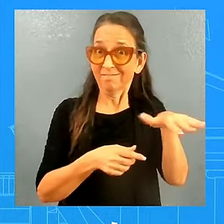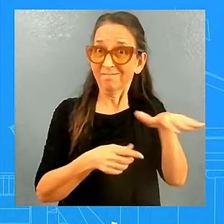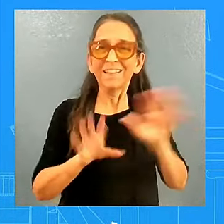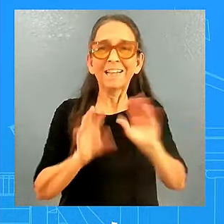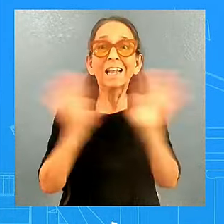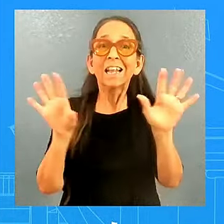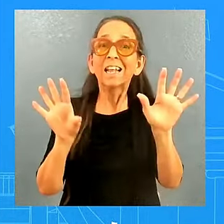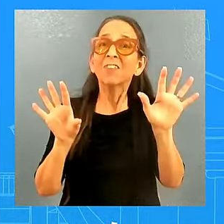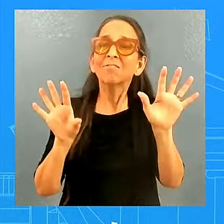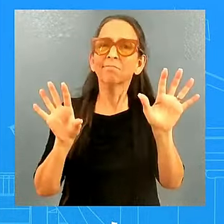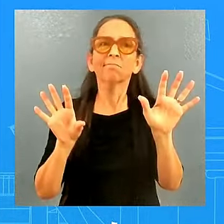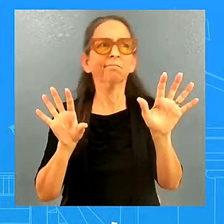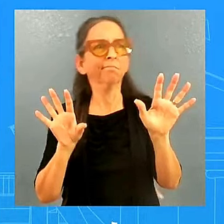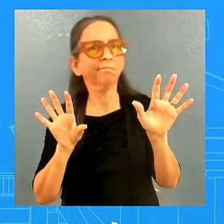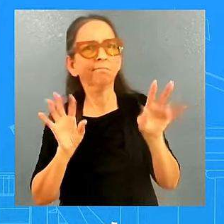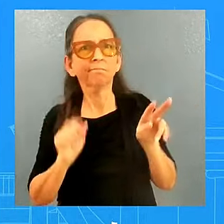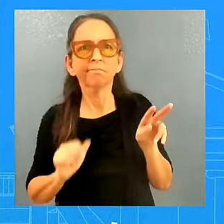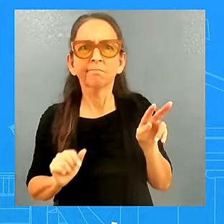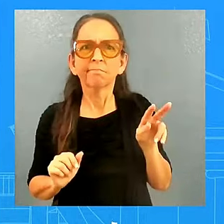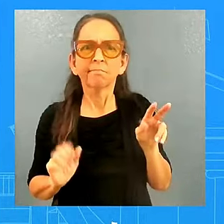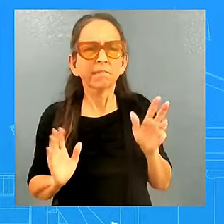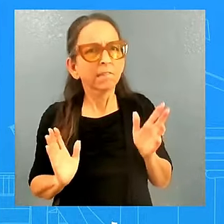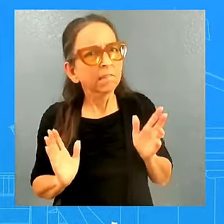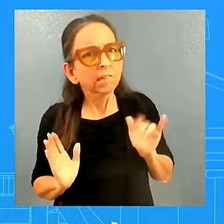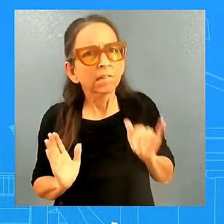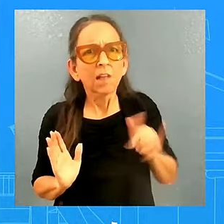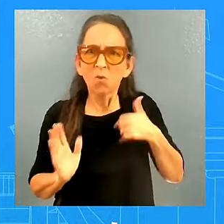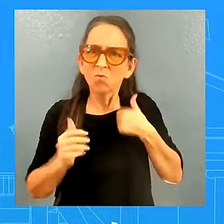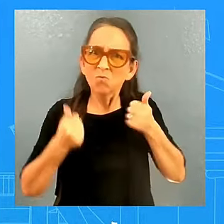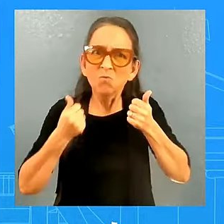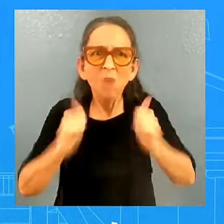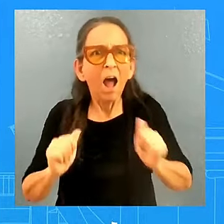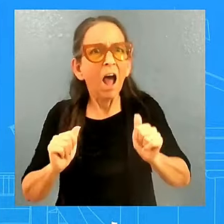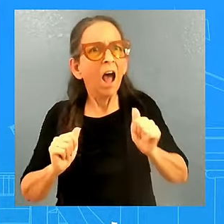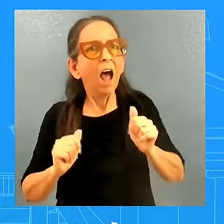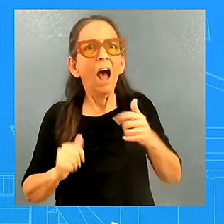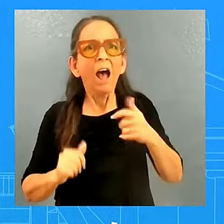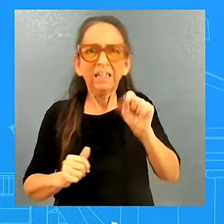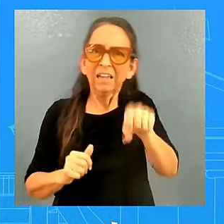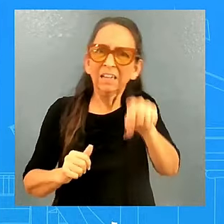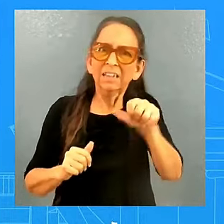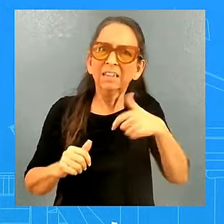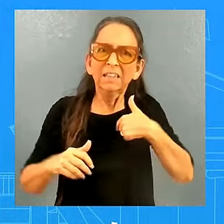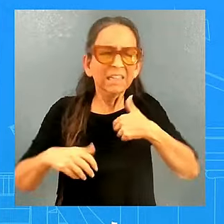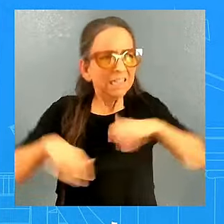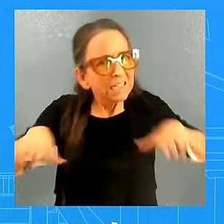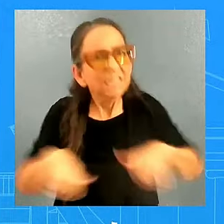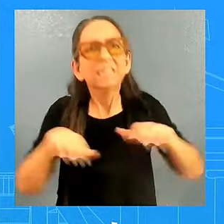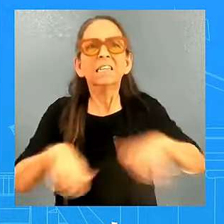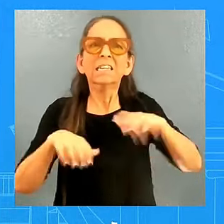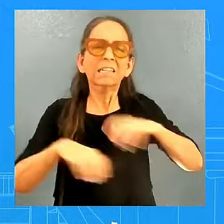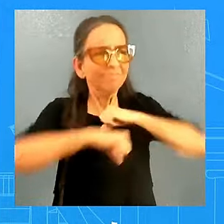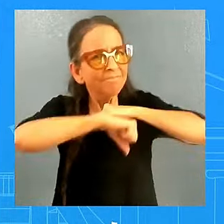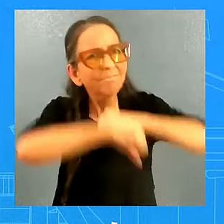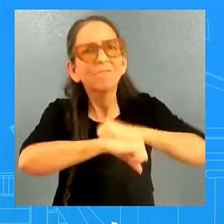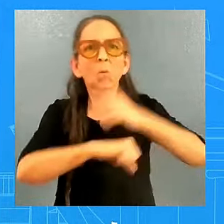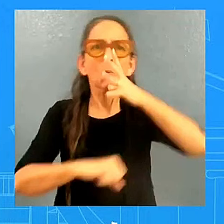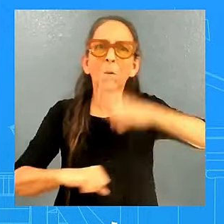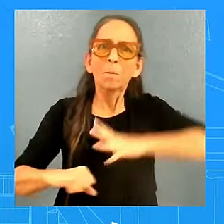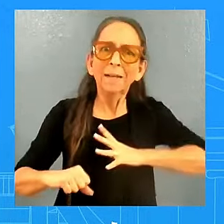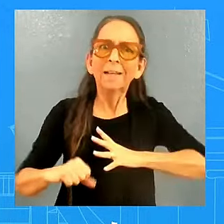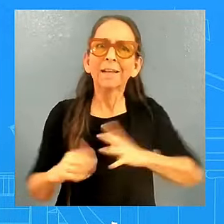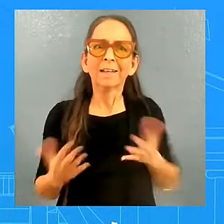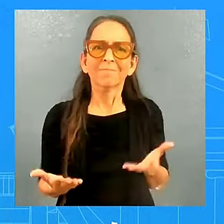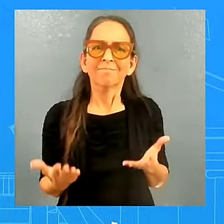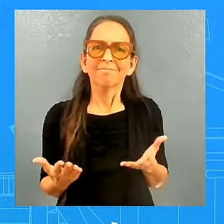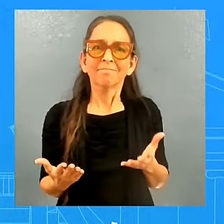everything that we can. When we have, we have taken steps to protect women and this decision, important critical decisions that they have to